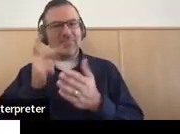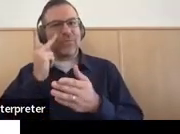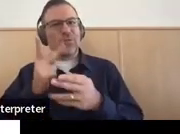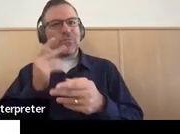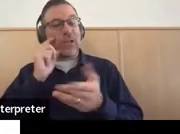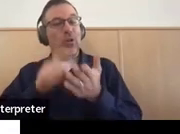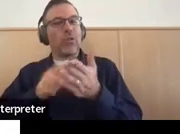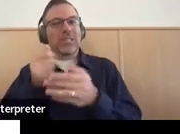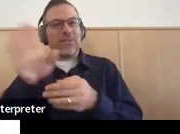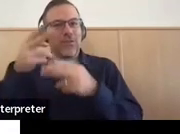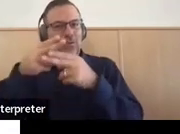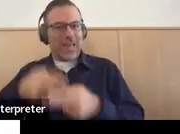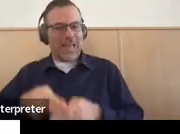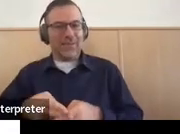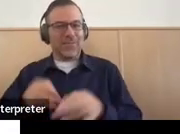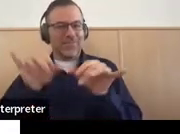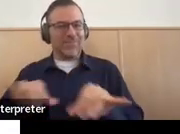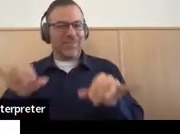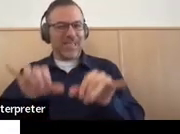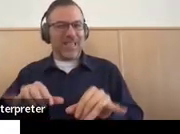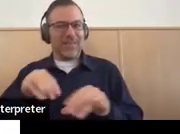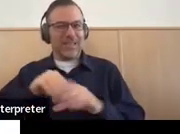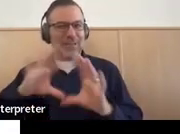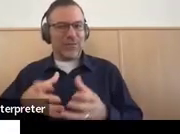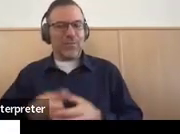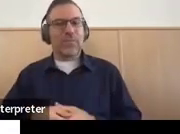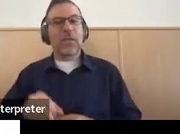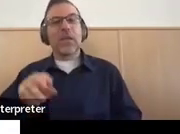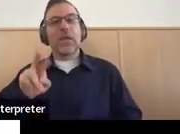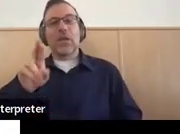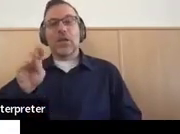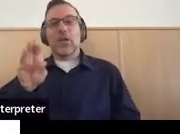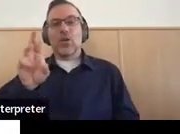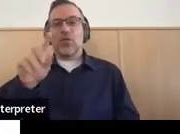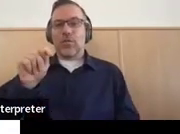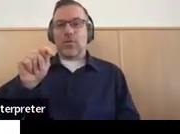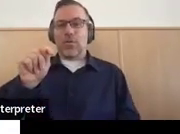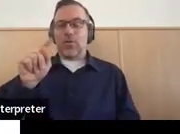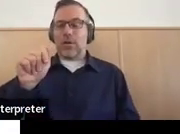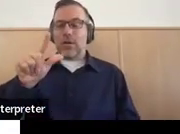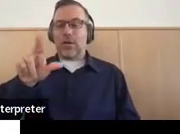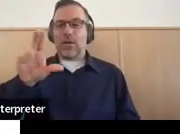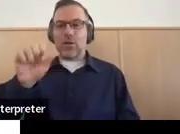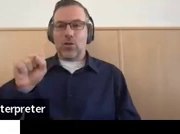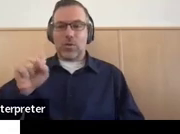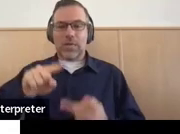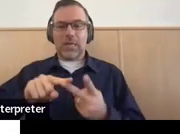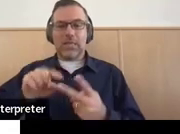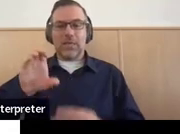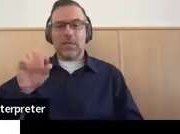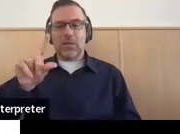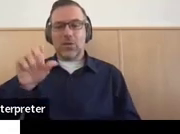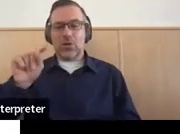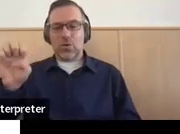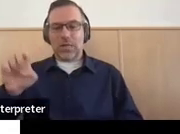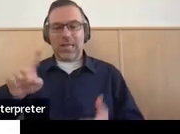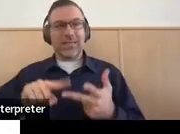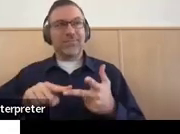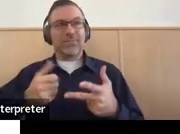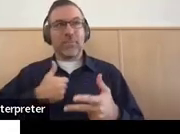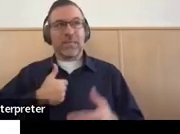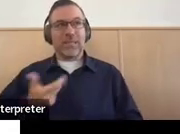Roberta Lucas and Colette and I were very lucky a couple of years ago, pre-COVID,